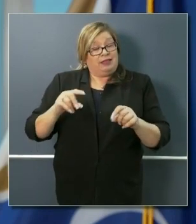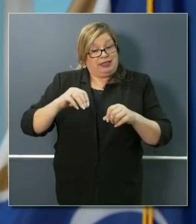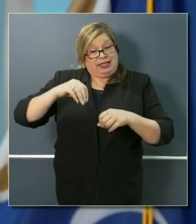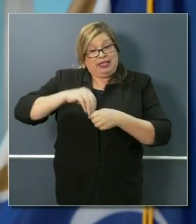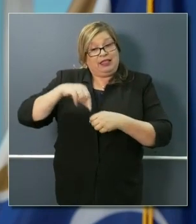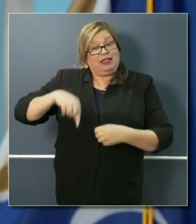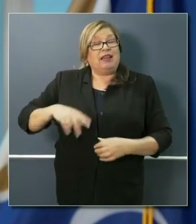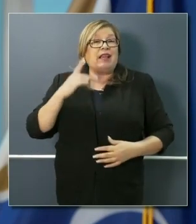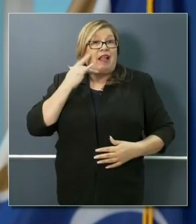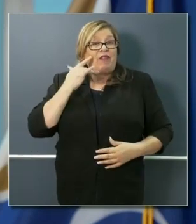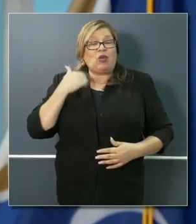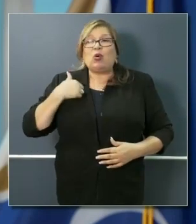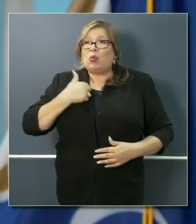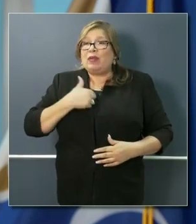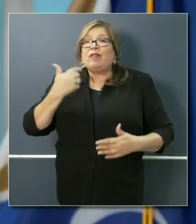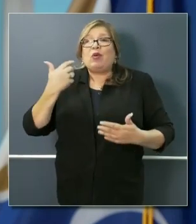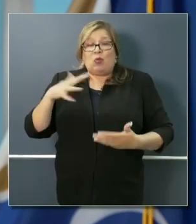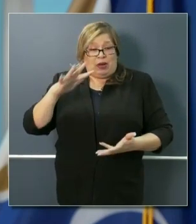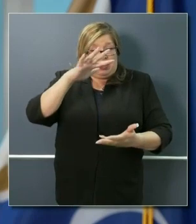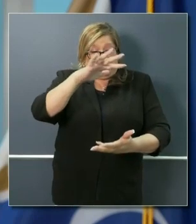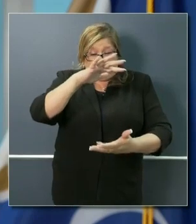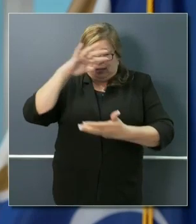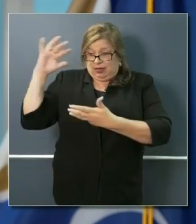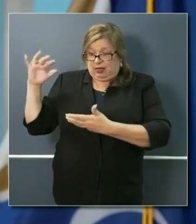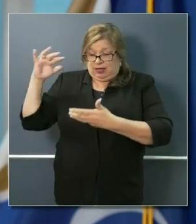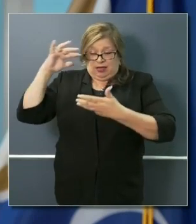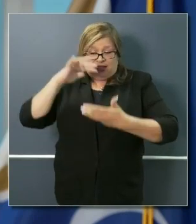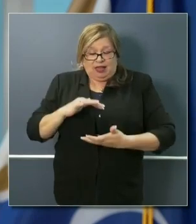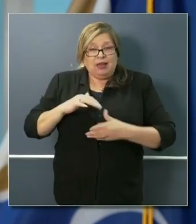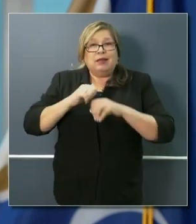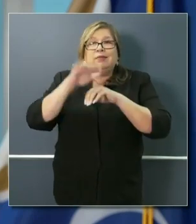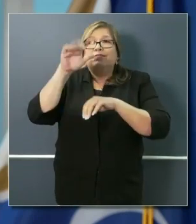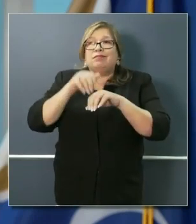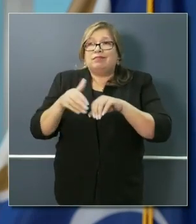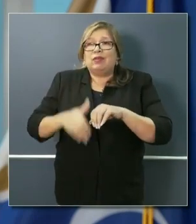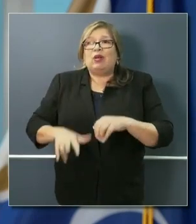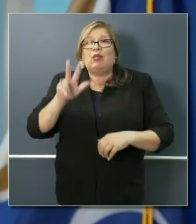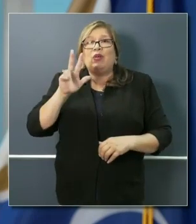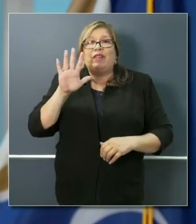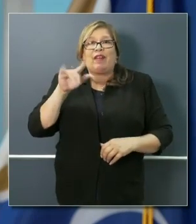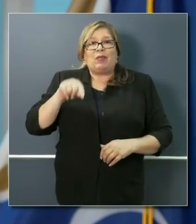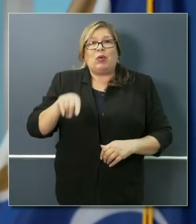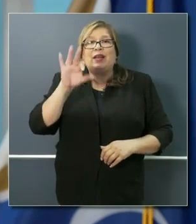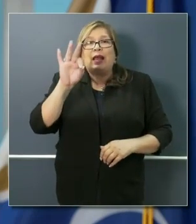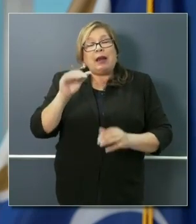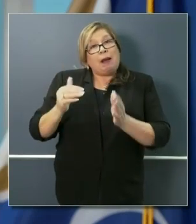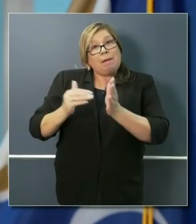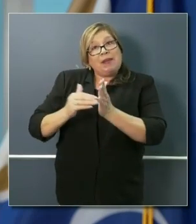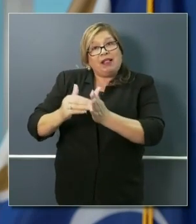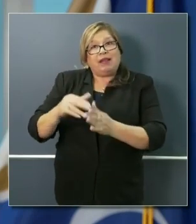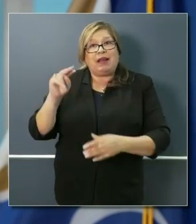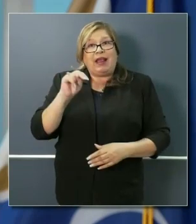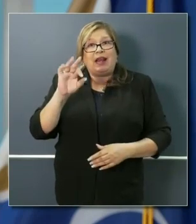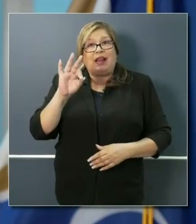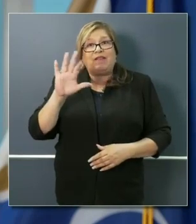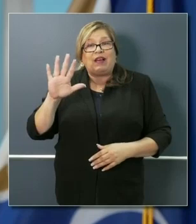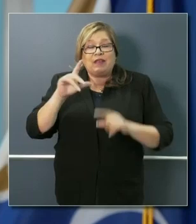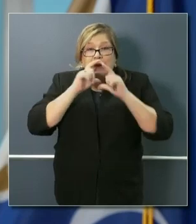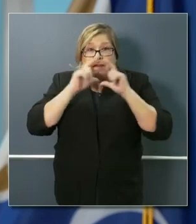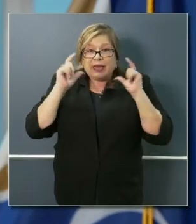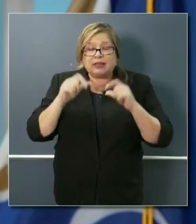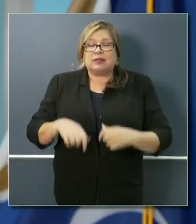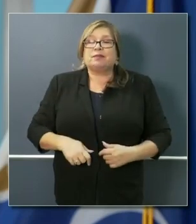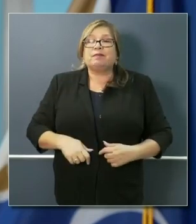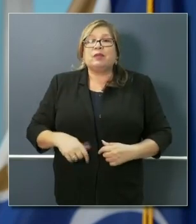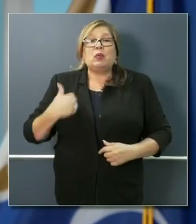as of this morning, we've already distributed 35.9 million N95 masks. And while we've gotten 1